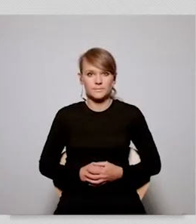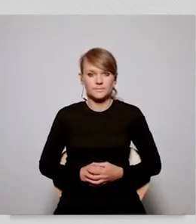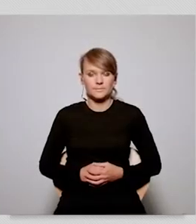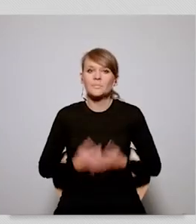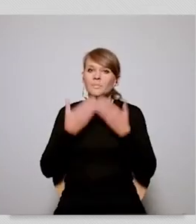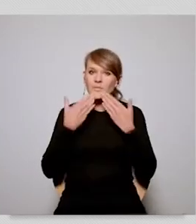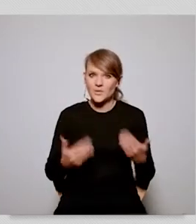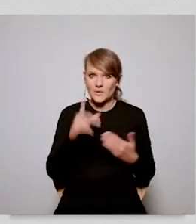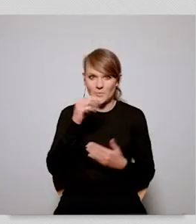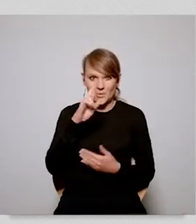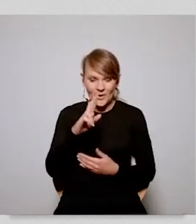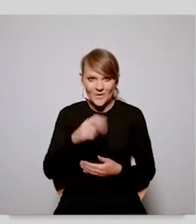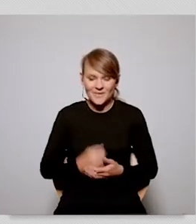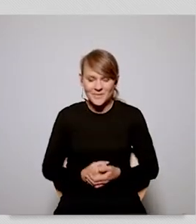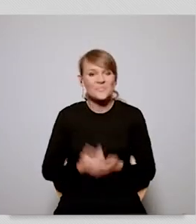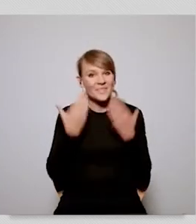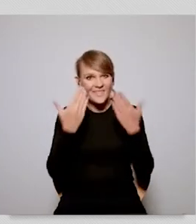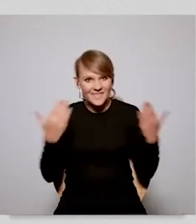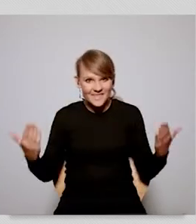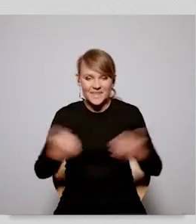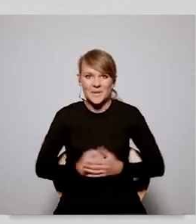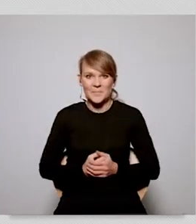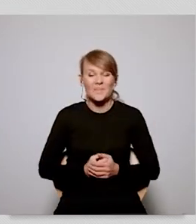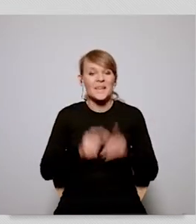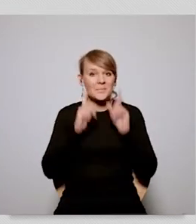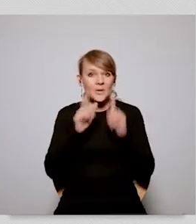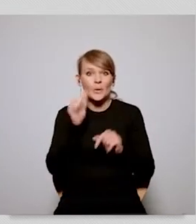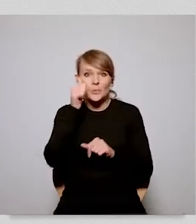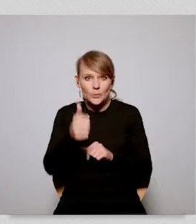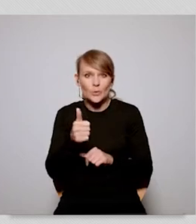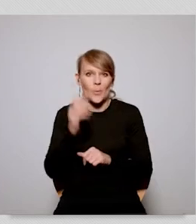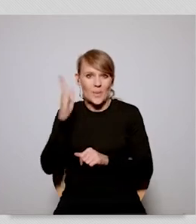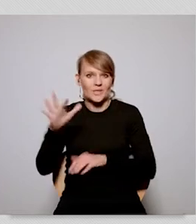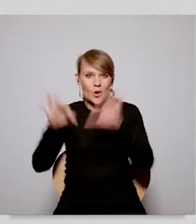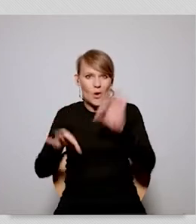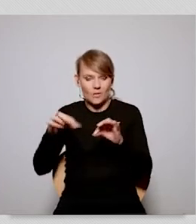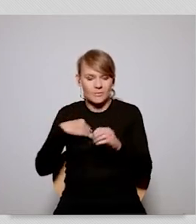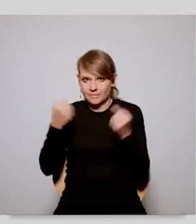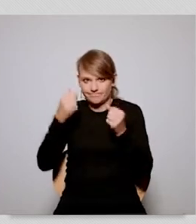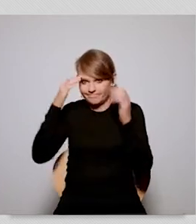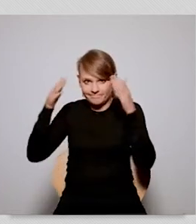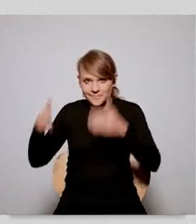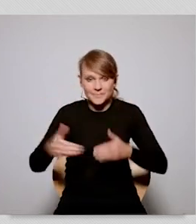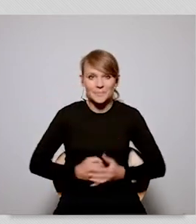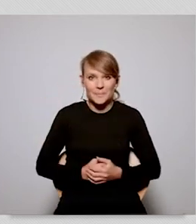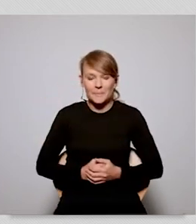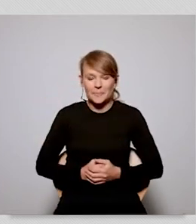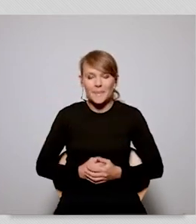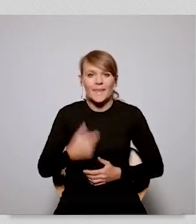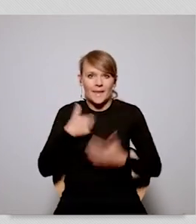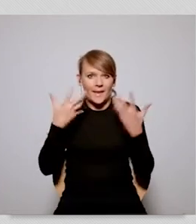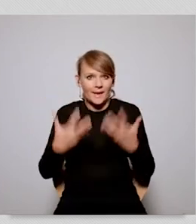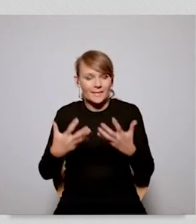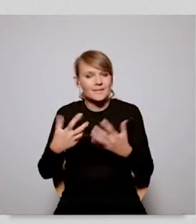you for the invitation it is true that tomorrow we are going to have that conference and i'm quite busy